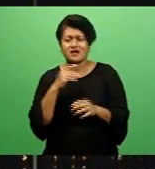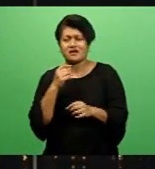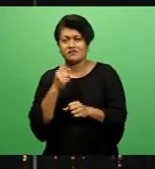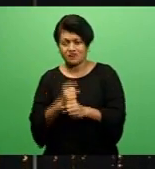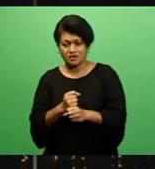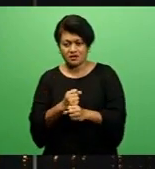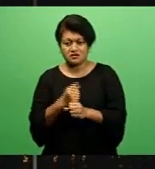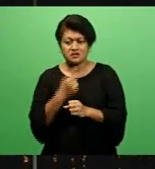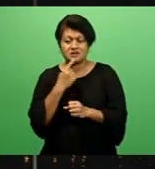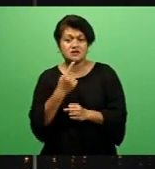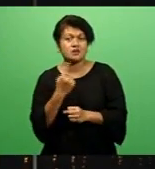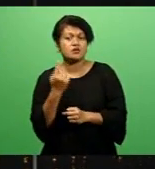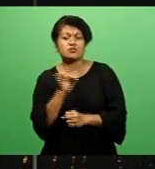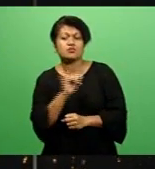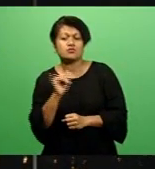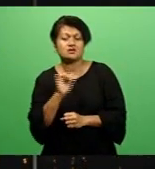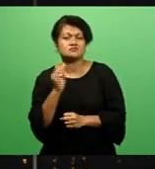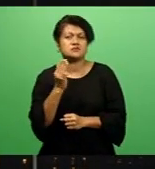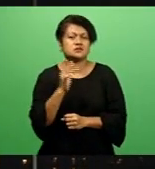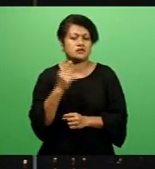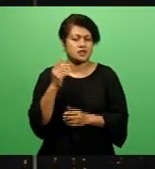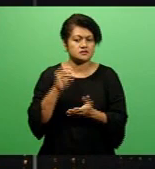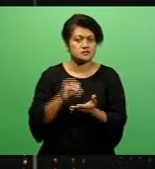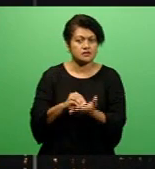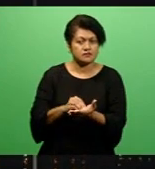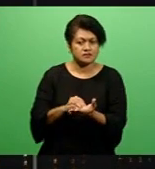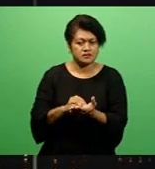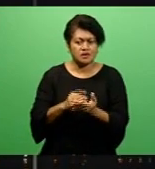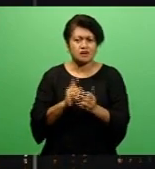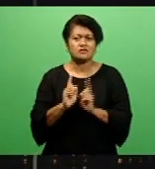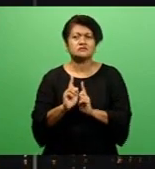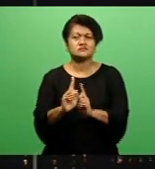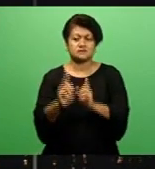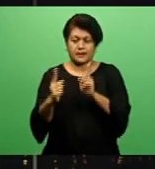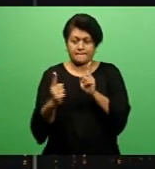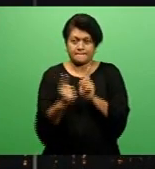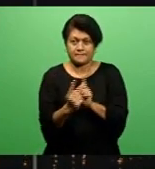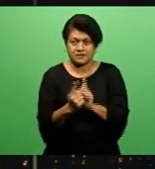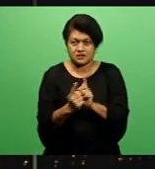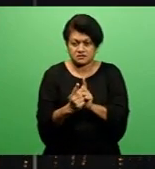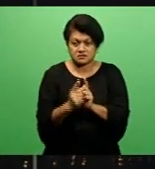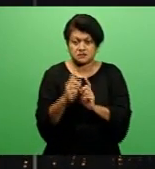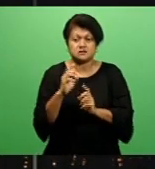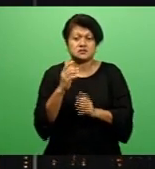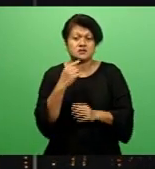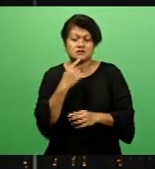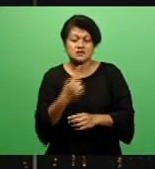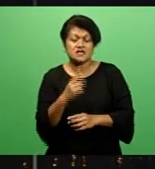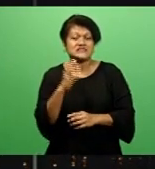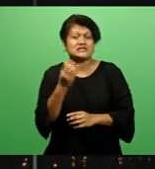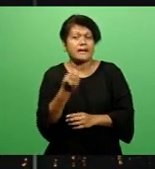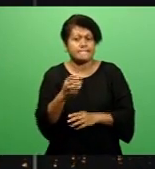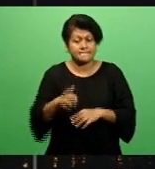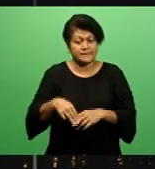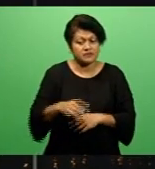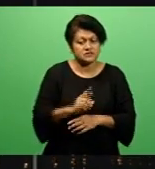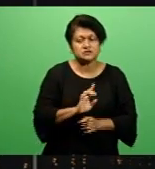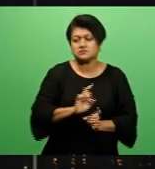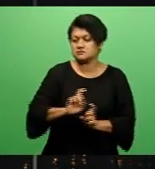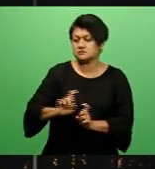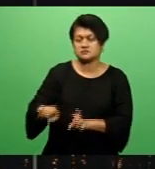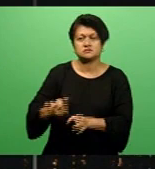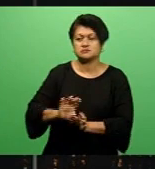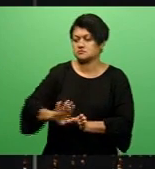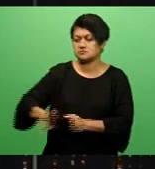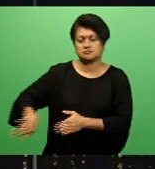master they serve. Following a day-long management board meeting, Ngavoka confirms some members were told to stay out since they've been named